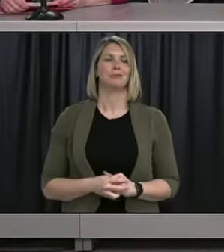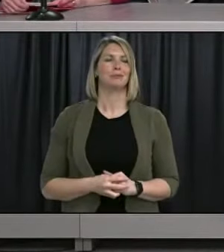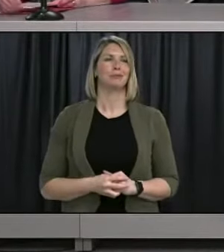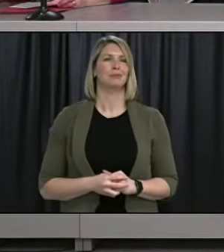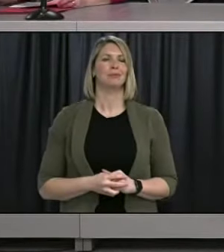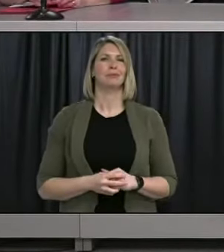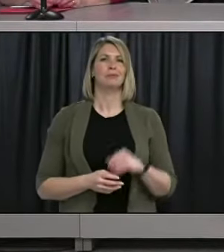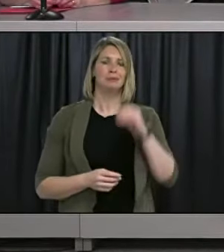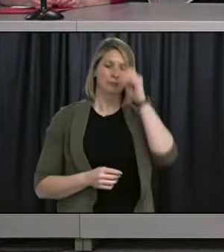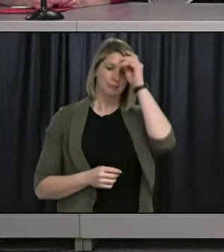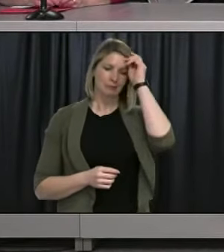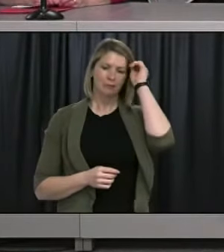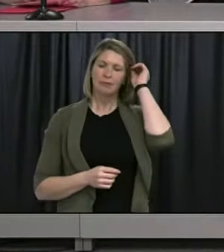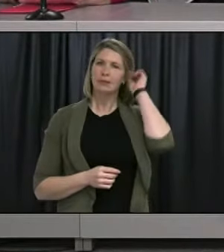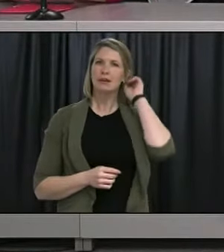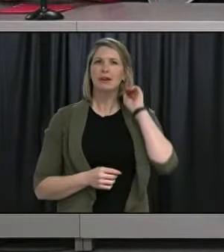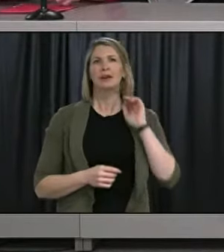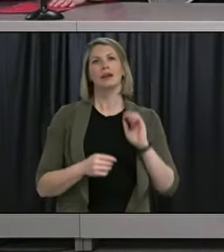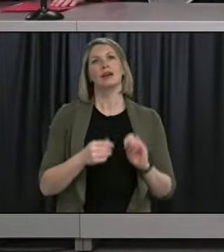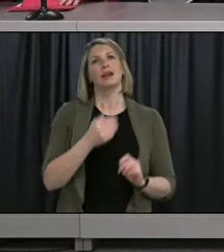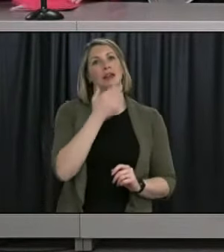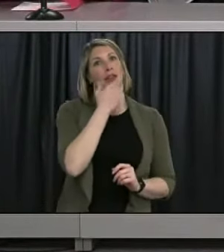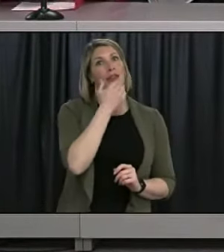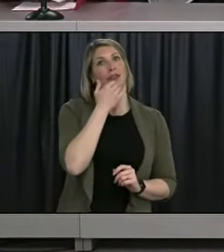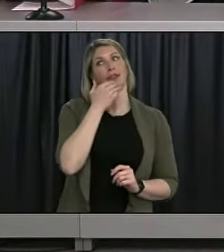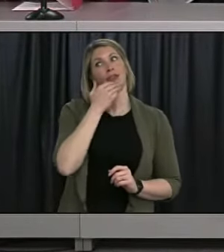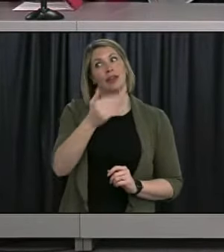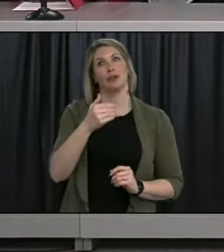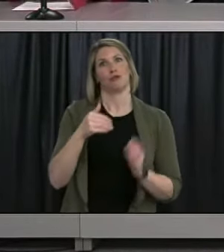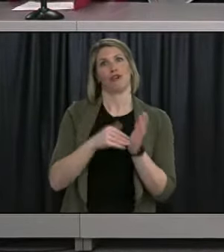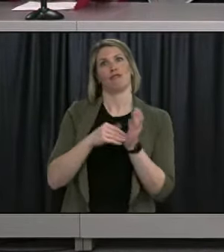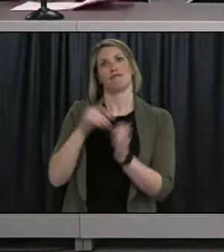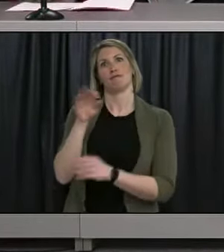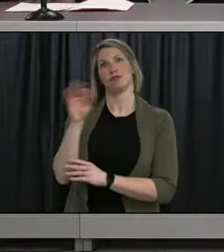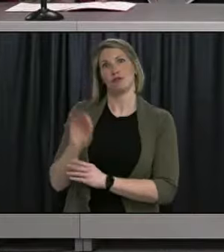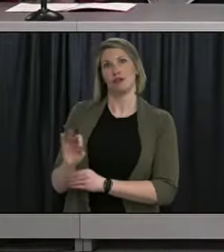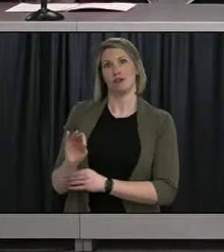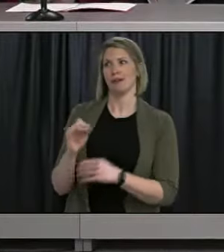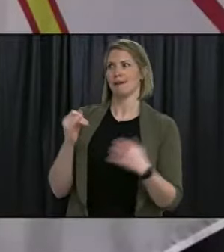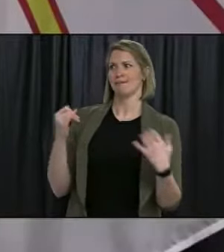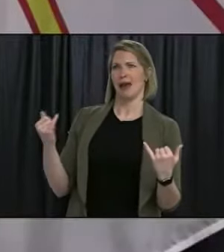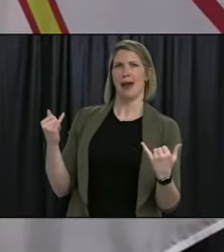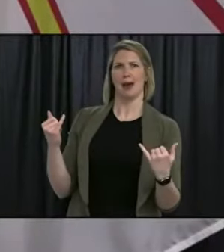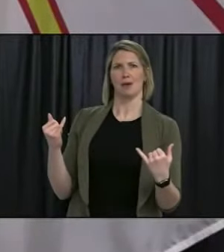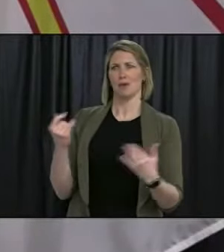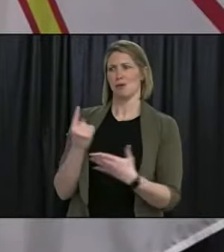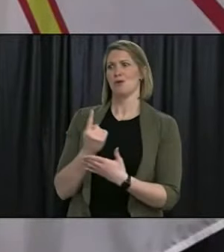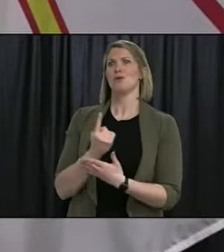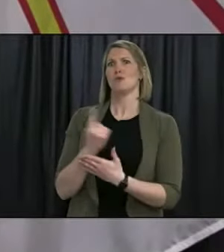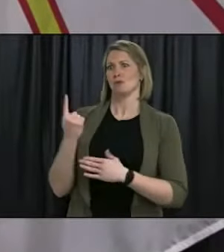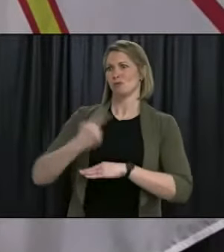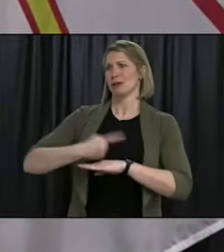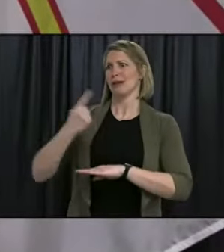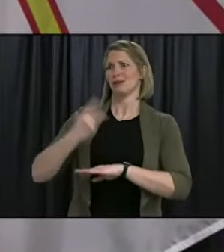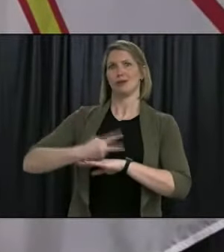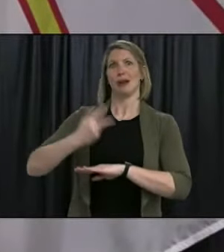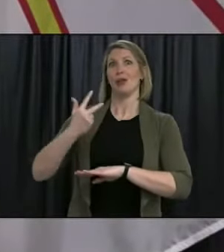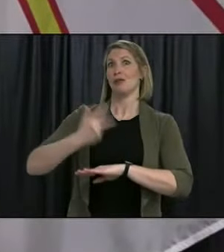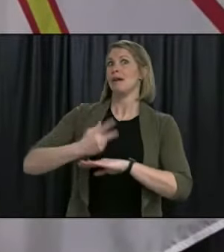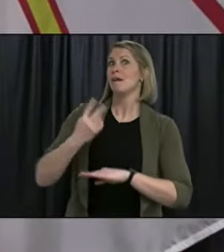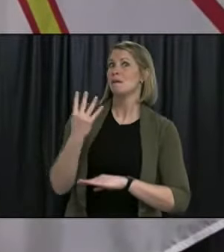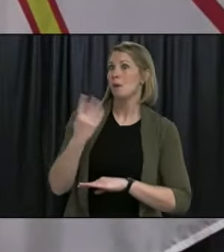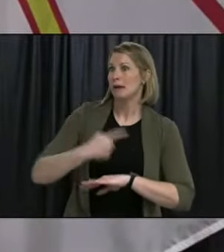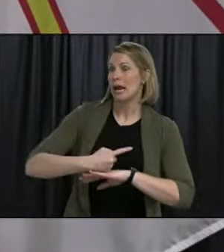Well, thank you, Dr. Fitzgerald. We've had a good few days in a row of zero or single-digit numbers in our province. This is a trend we